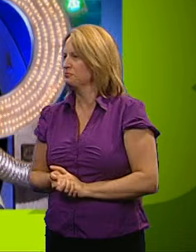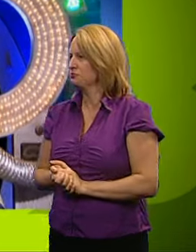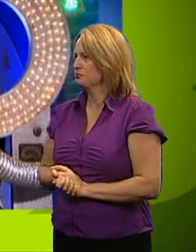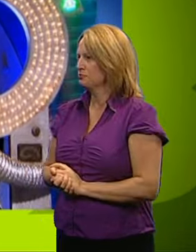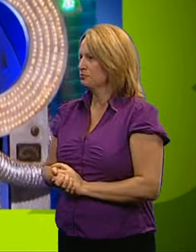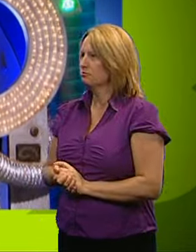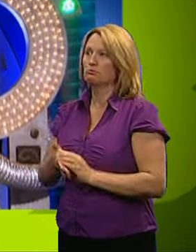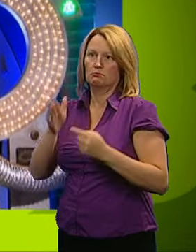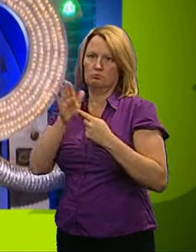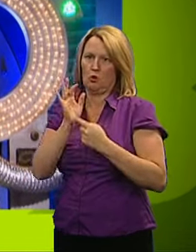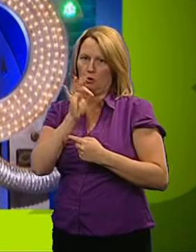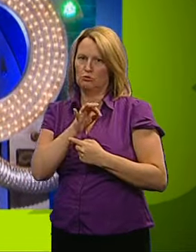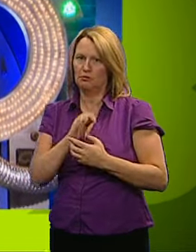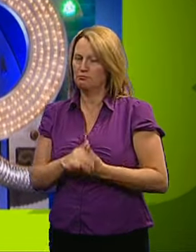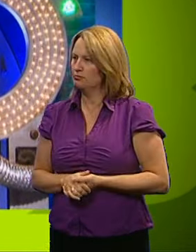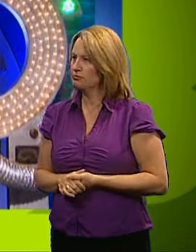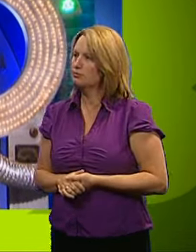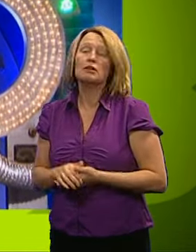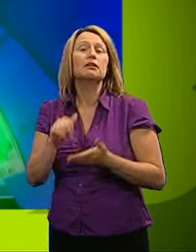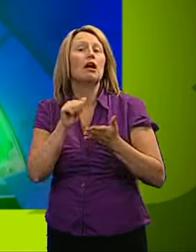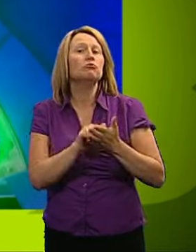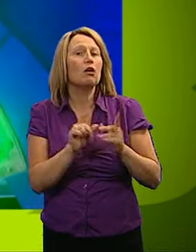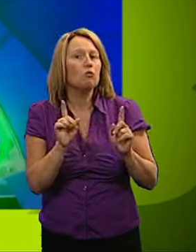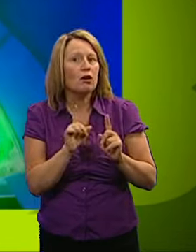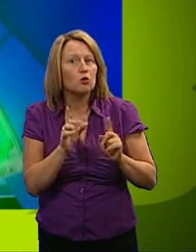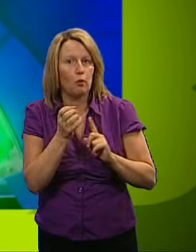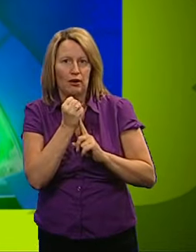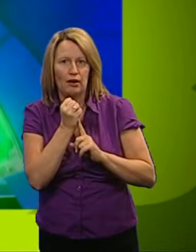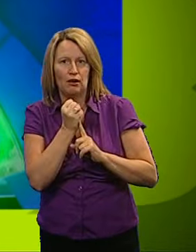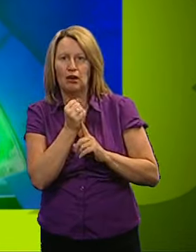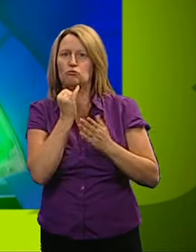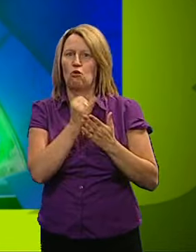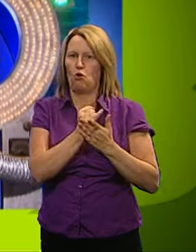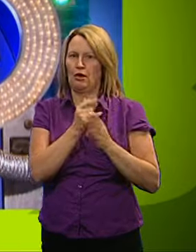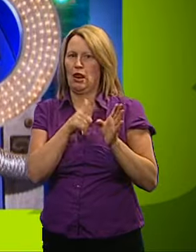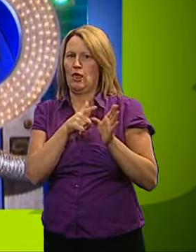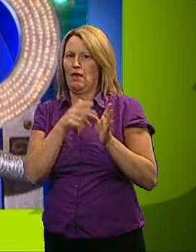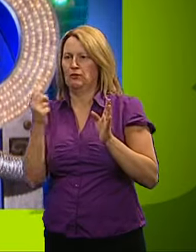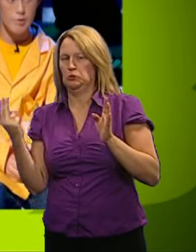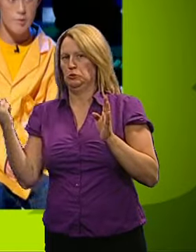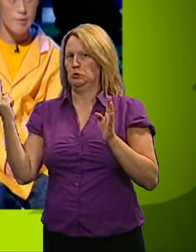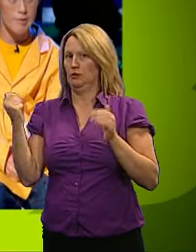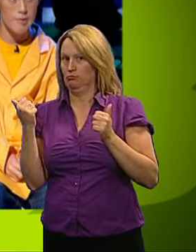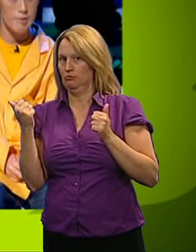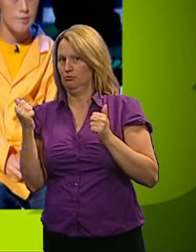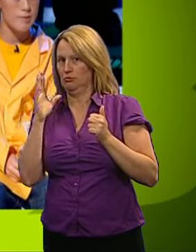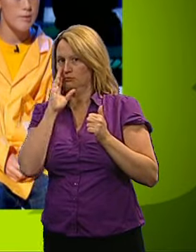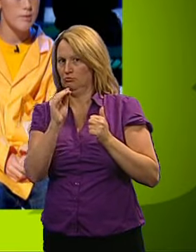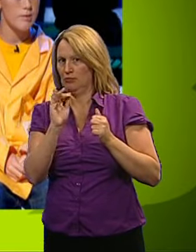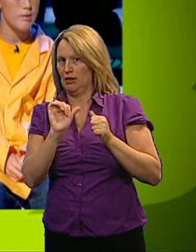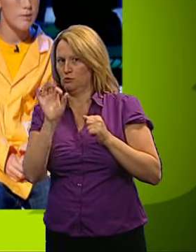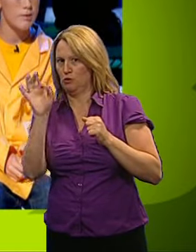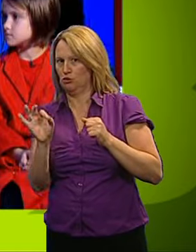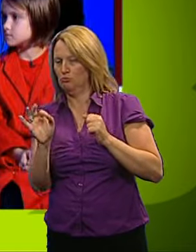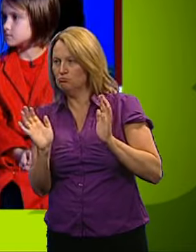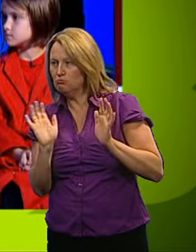This is a critical one for you. You get this right, you win. You get it wrong, the yellows will then have two lights lit green and they